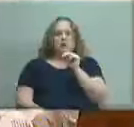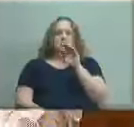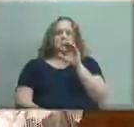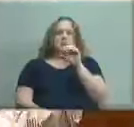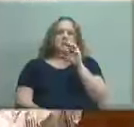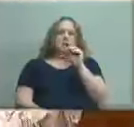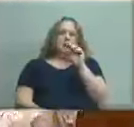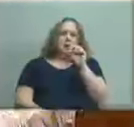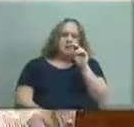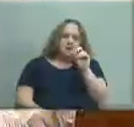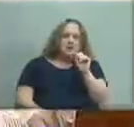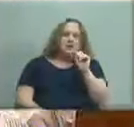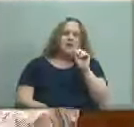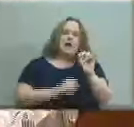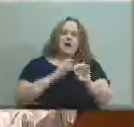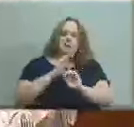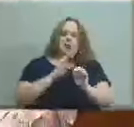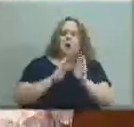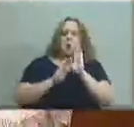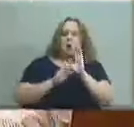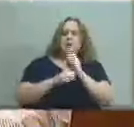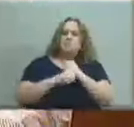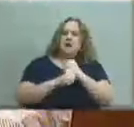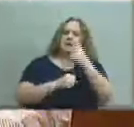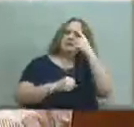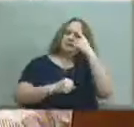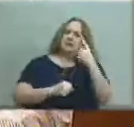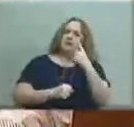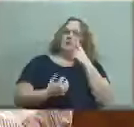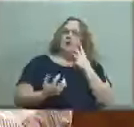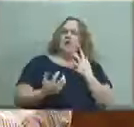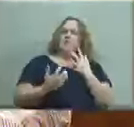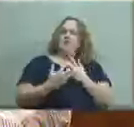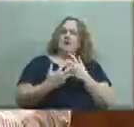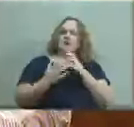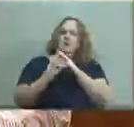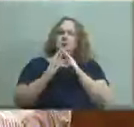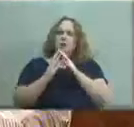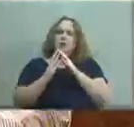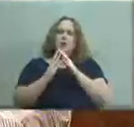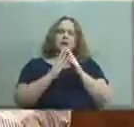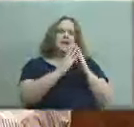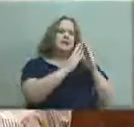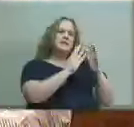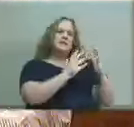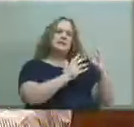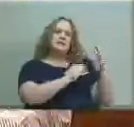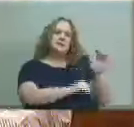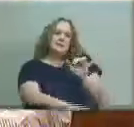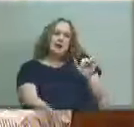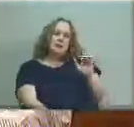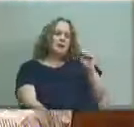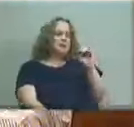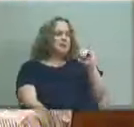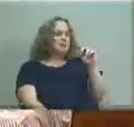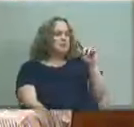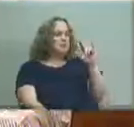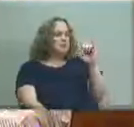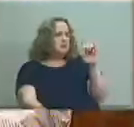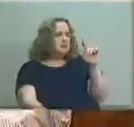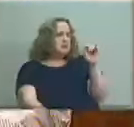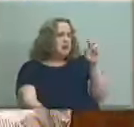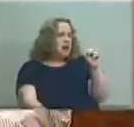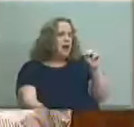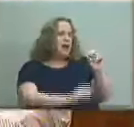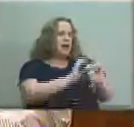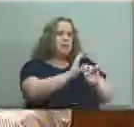it makes sense it's right in the community like Maryland said it would be similar to Middletown Elementary which is right in the heart of Middletown so I just